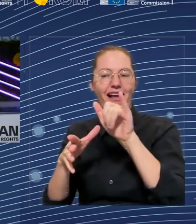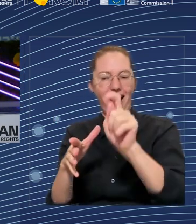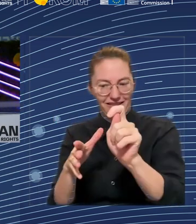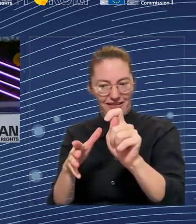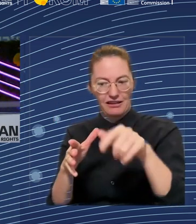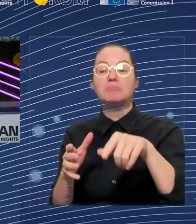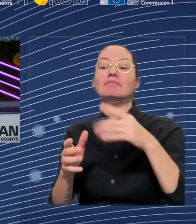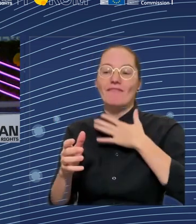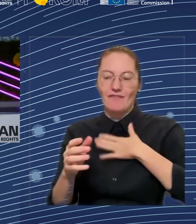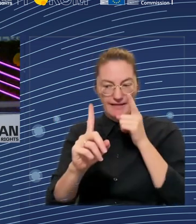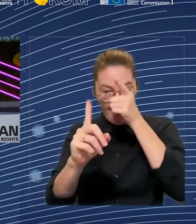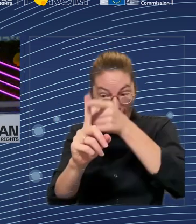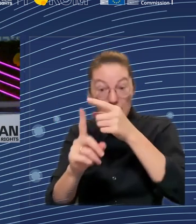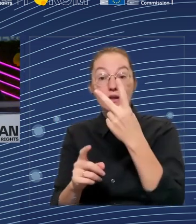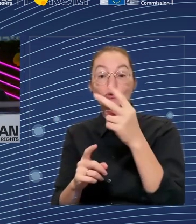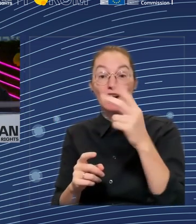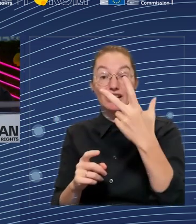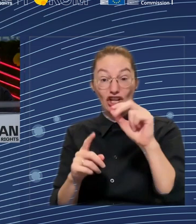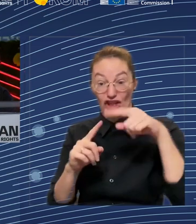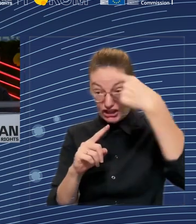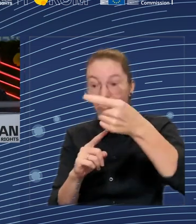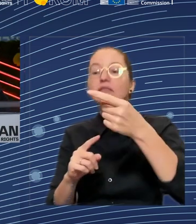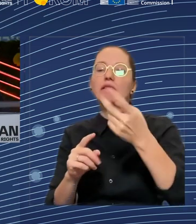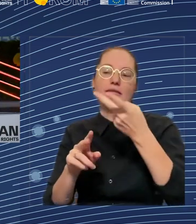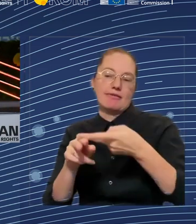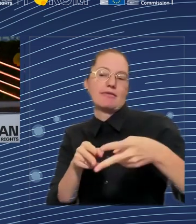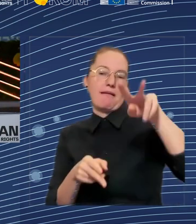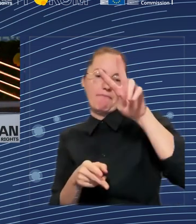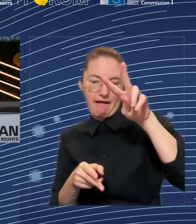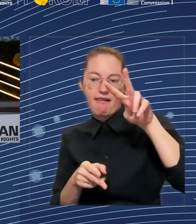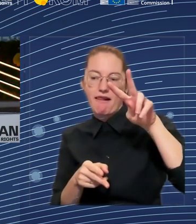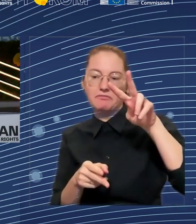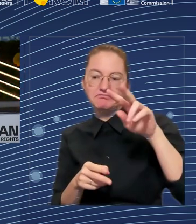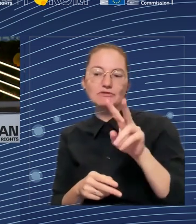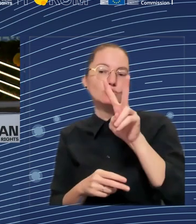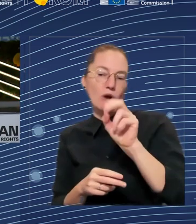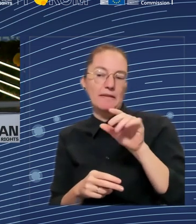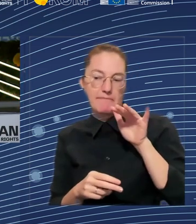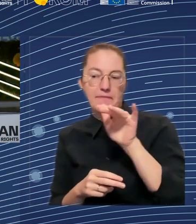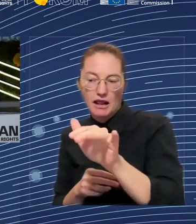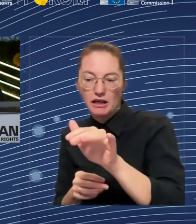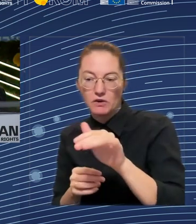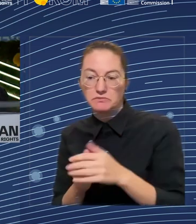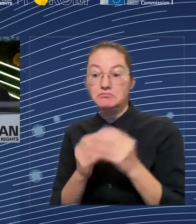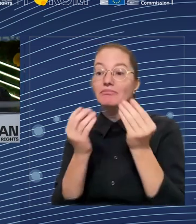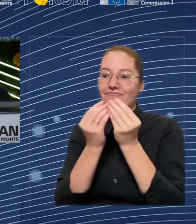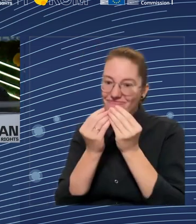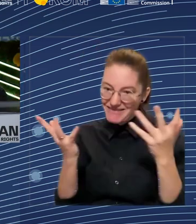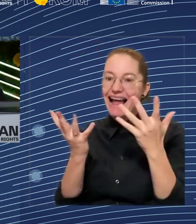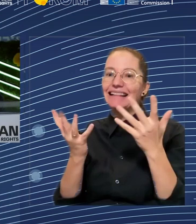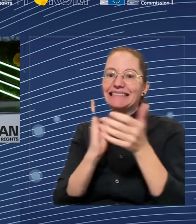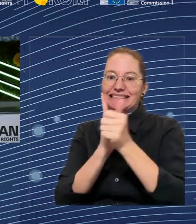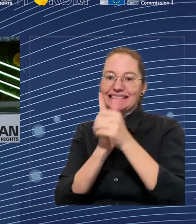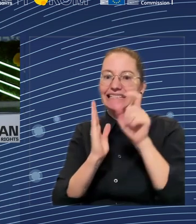nowadays require basic digital skills. But what we have in terms of people is more around 53